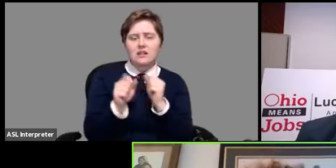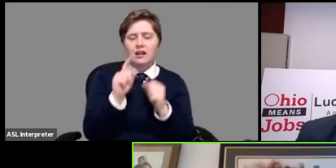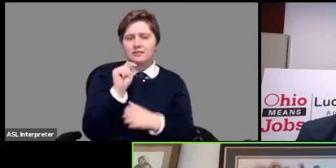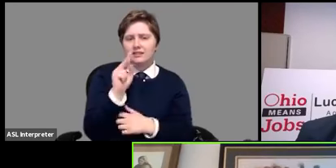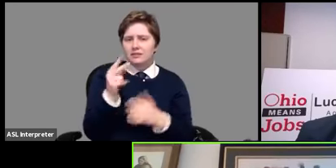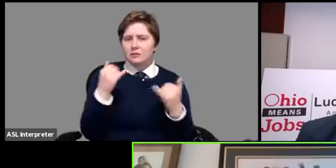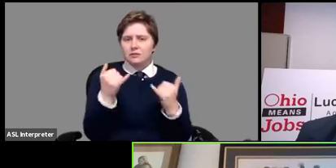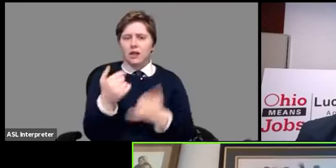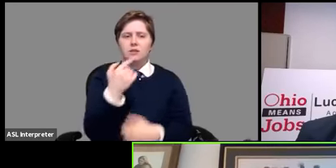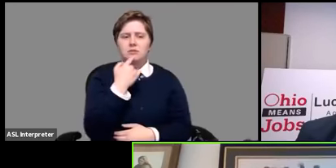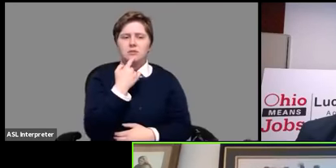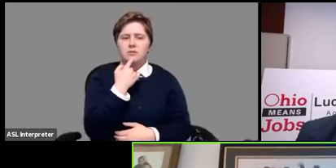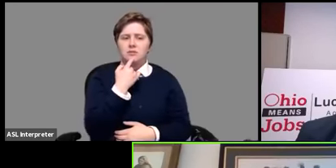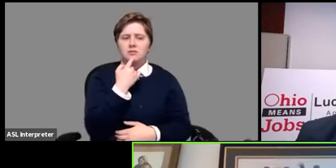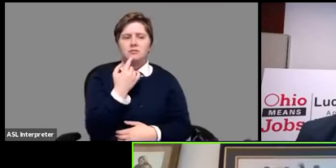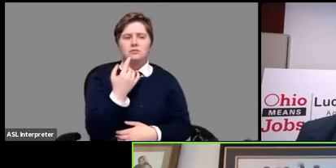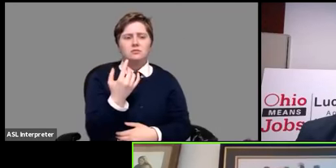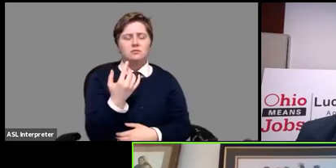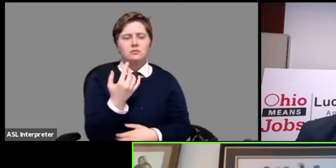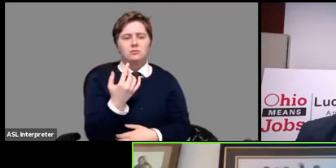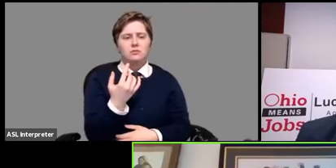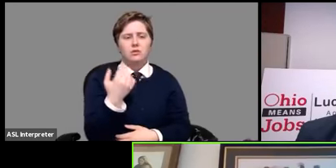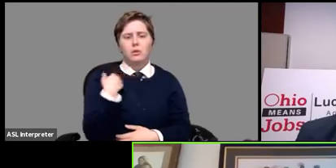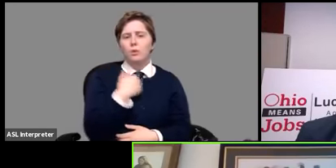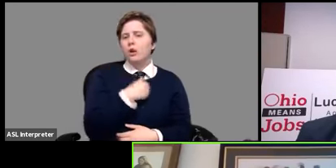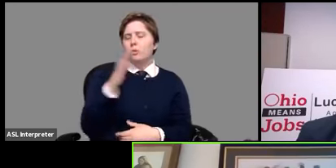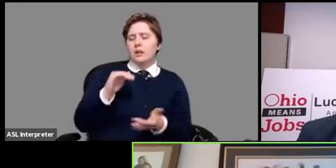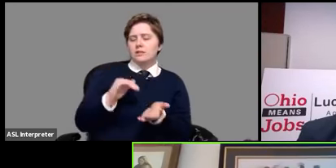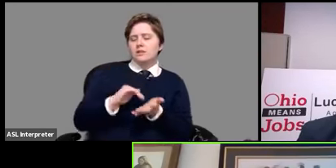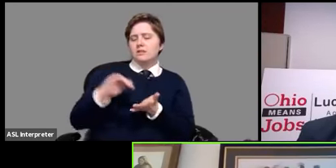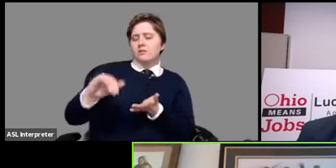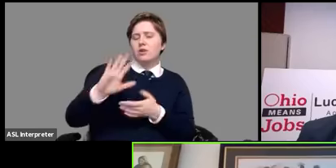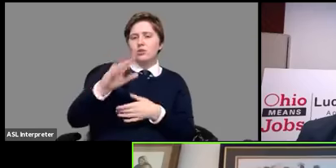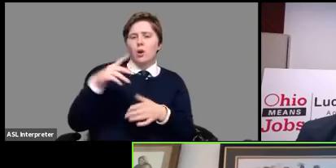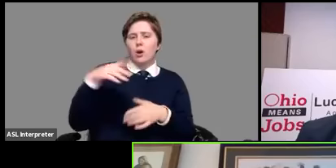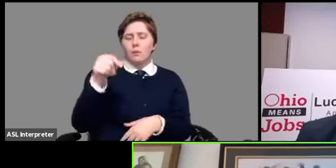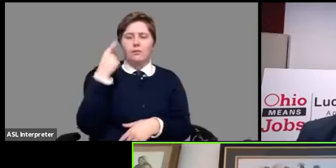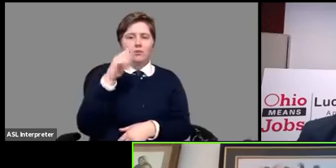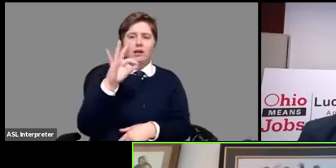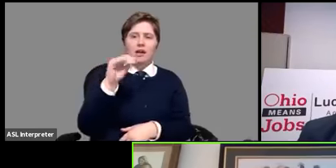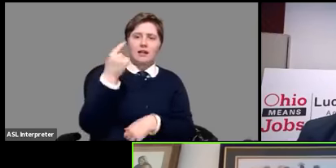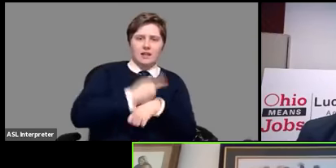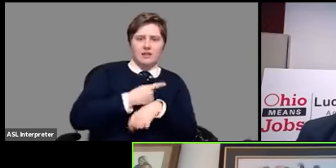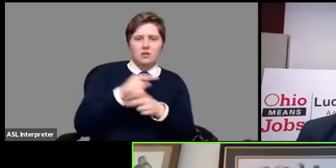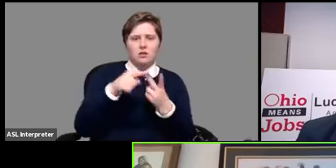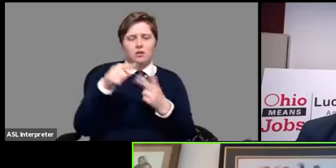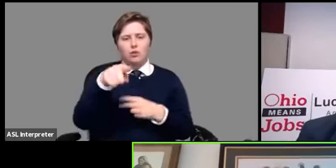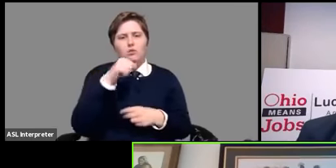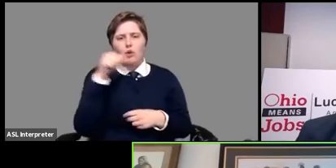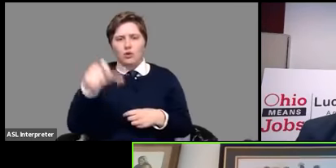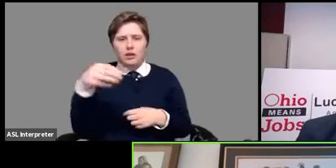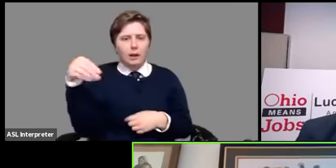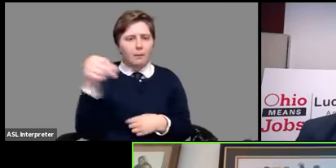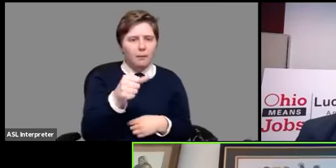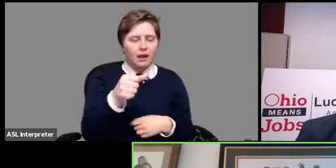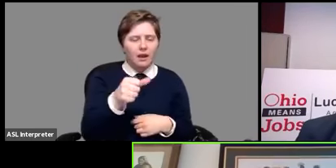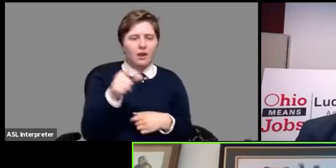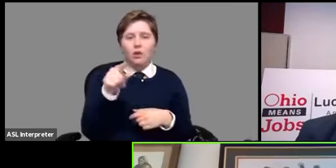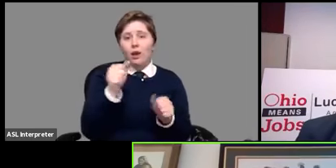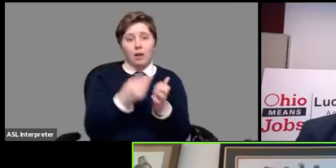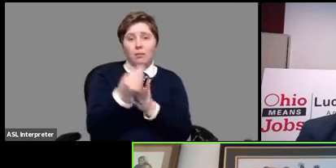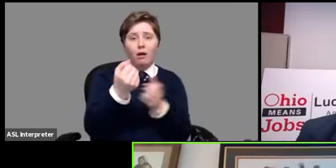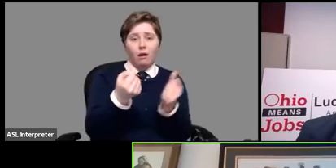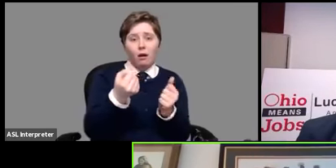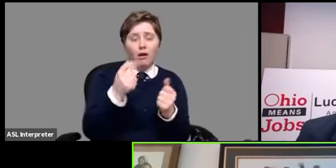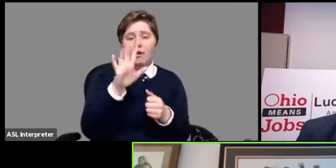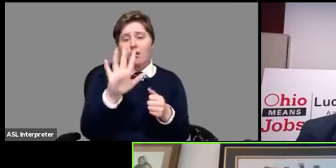days that say we'll defer your payments for 90 days or you don't have to pay you can buy a car from